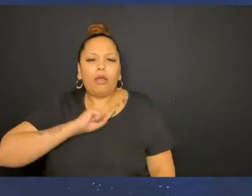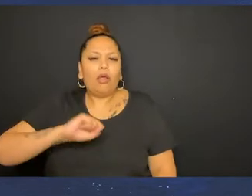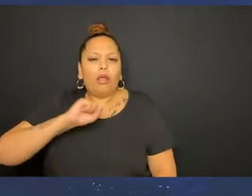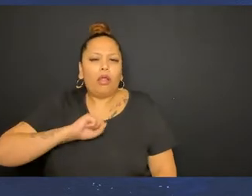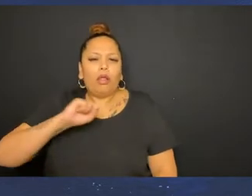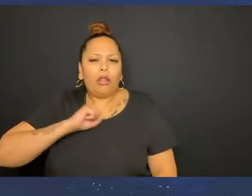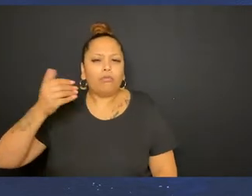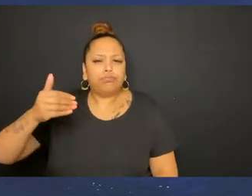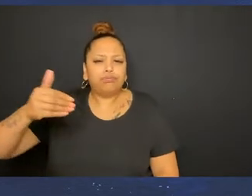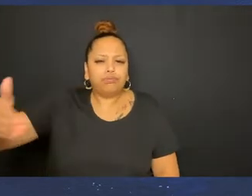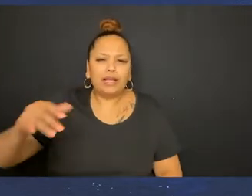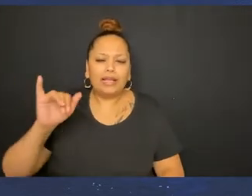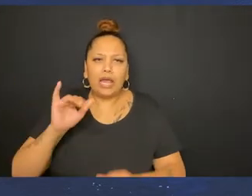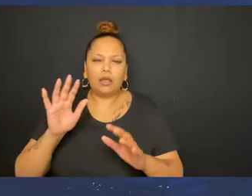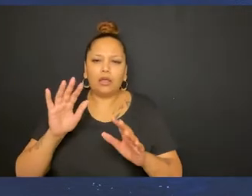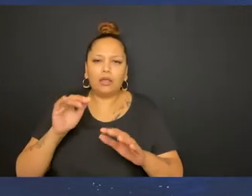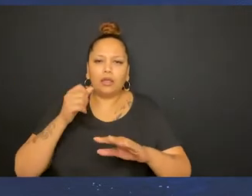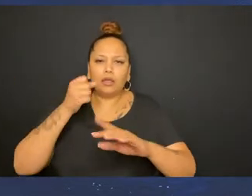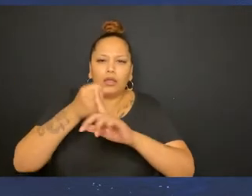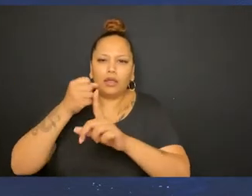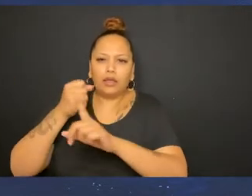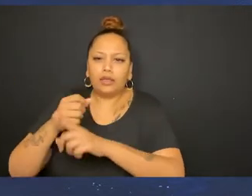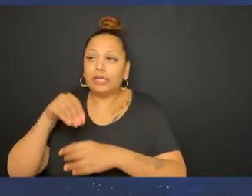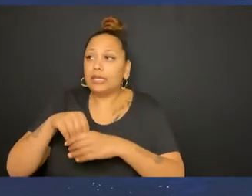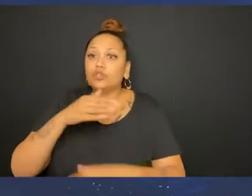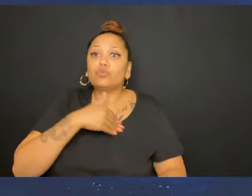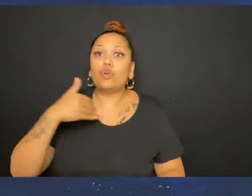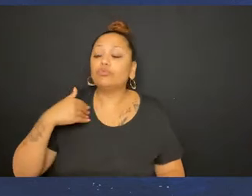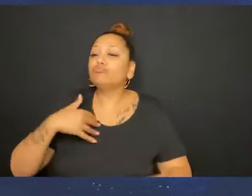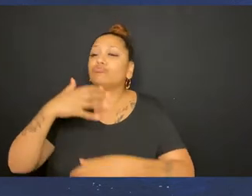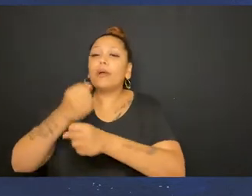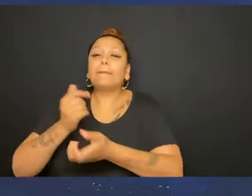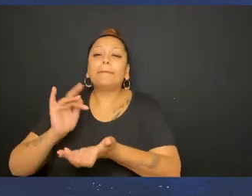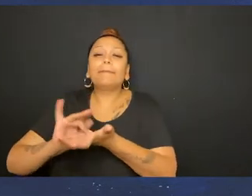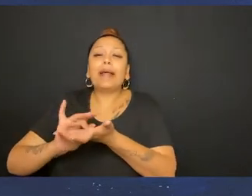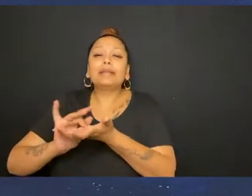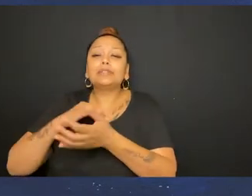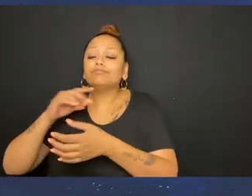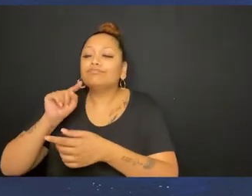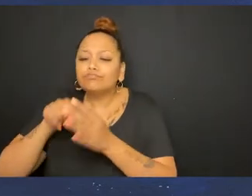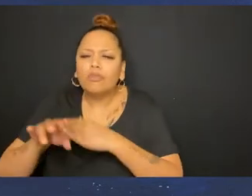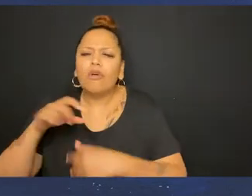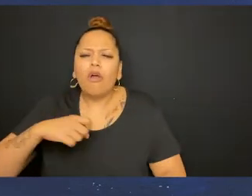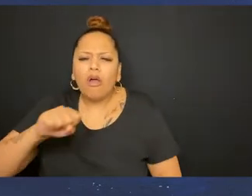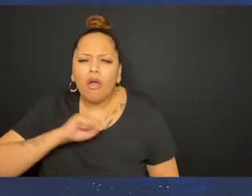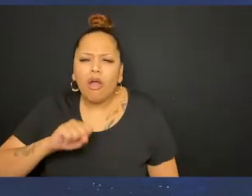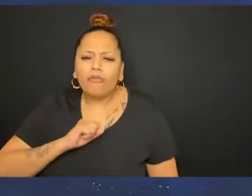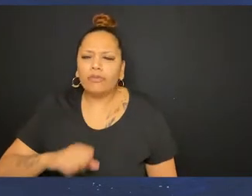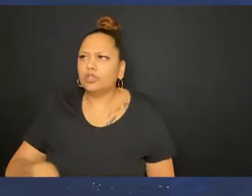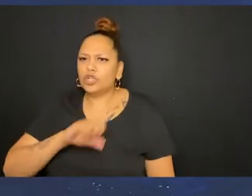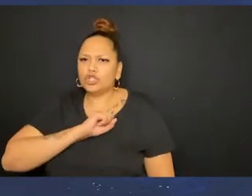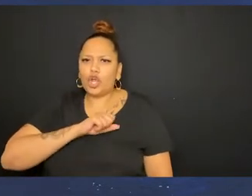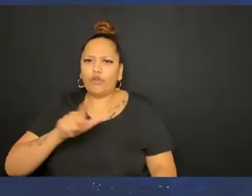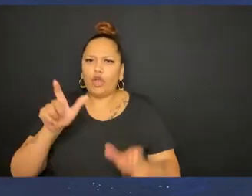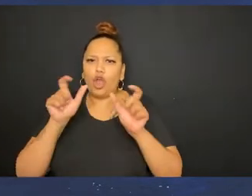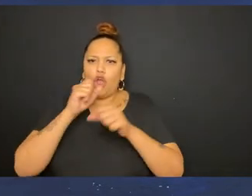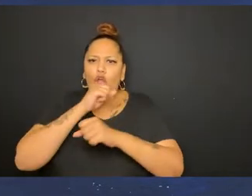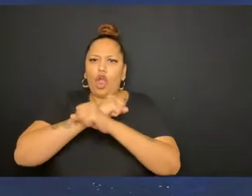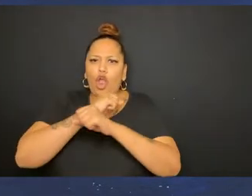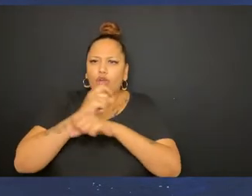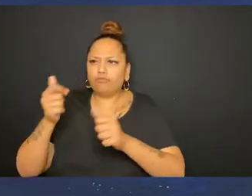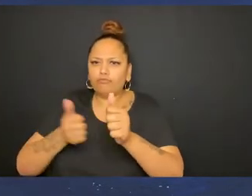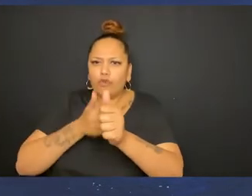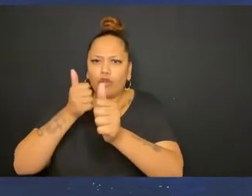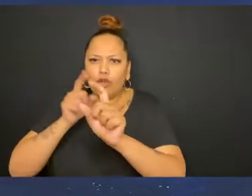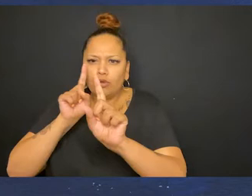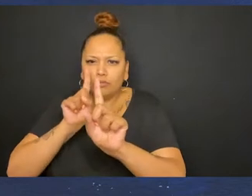I'm most likely gonna be coughing The thing that, like, really was, like, illuminating I was in Toronto And I was picking up prescriptions And I was coughing